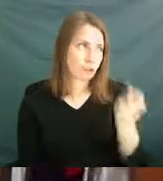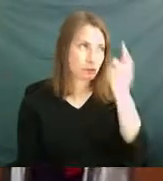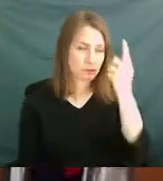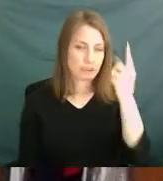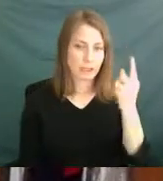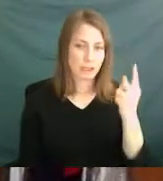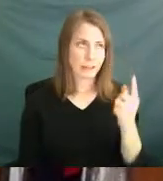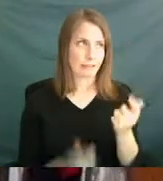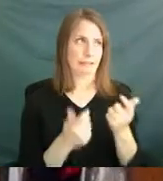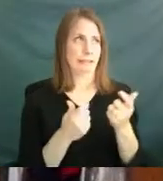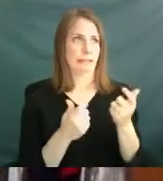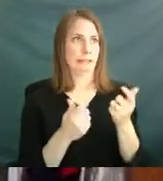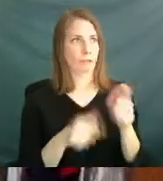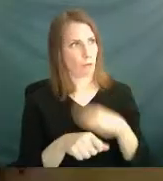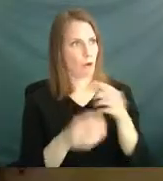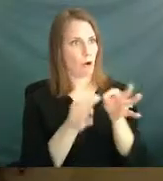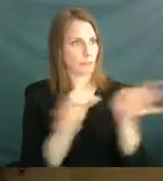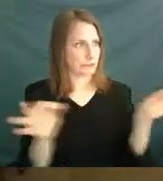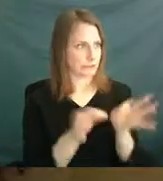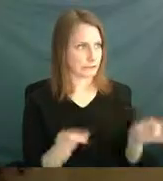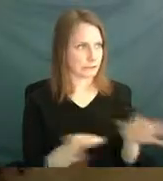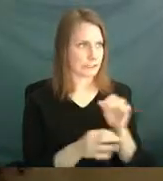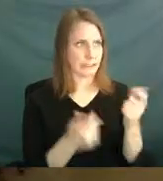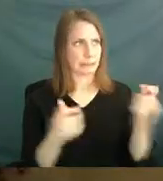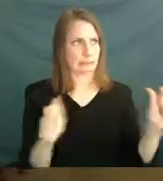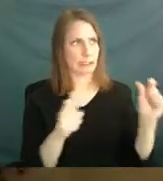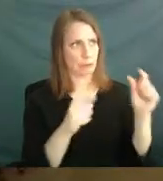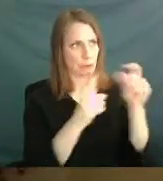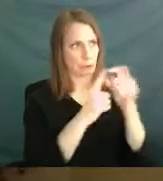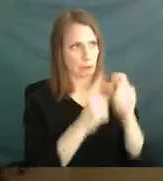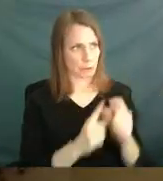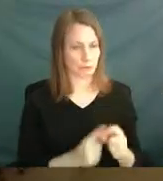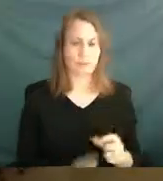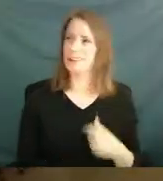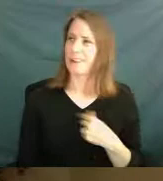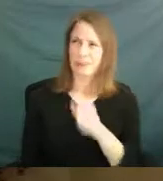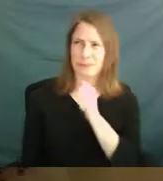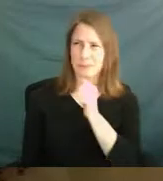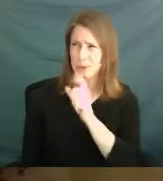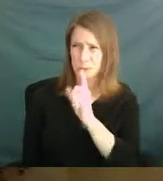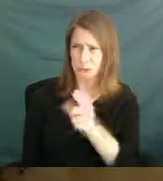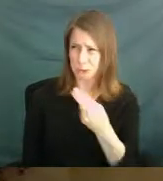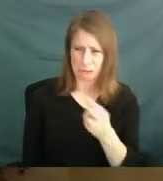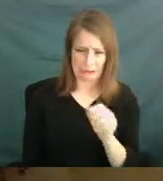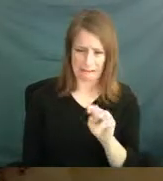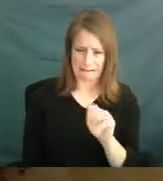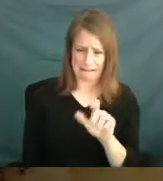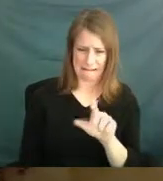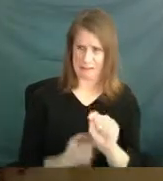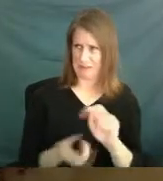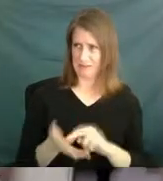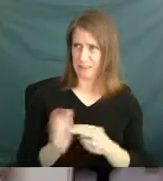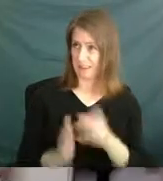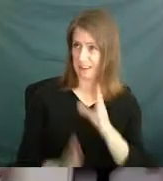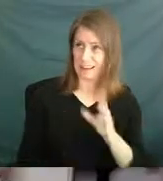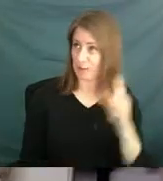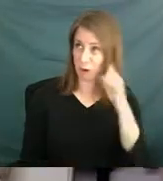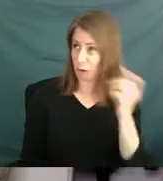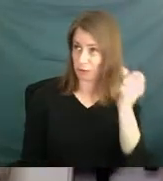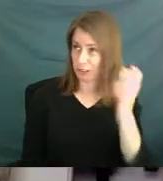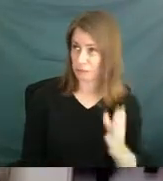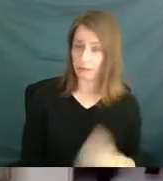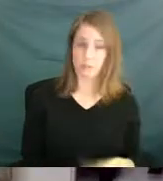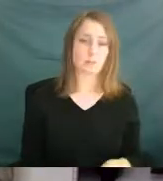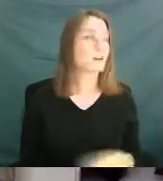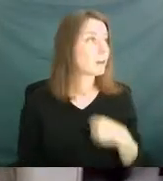the big sentences of the big words. I wasn't really sure what Hamlet was, because I never heard of William Shakespeare. First,